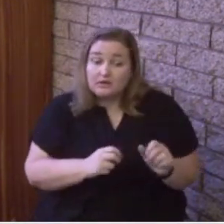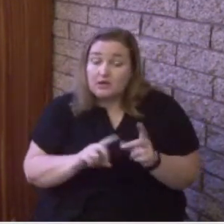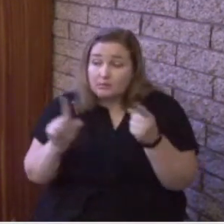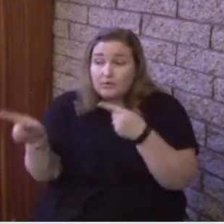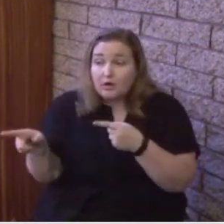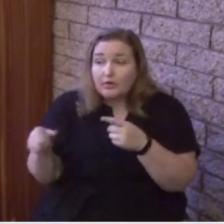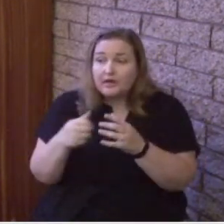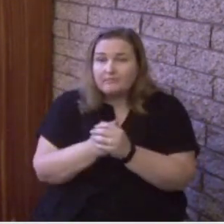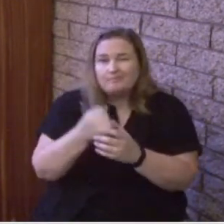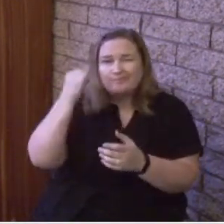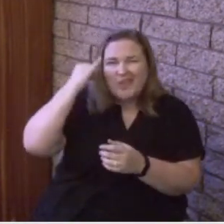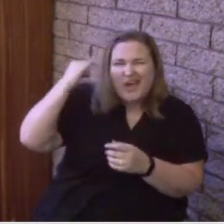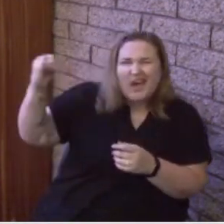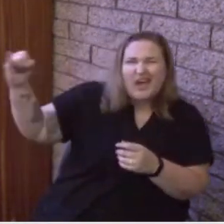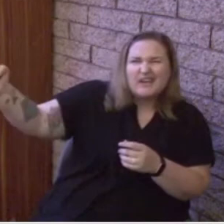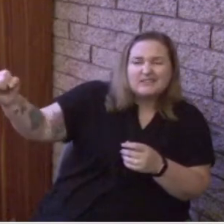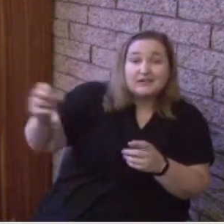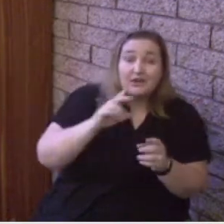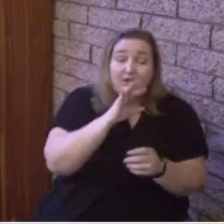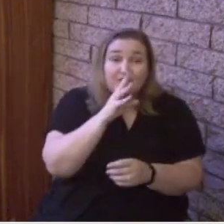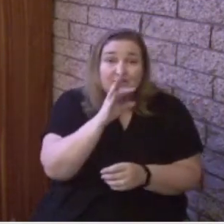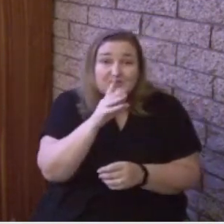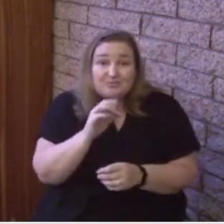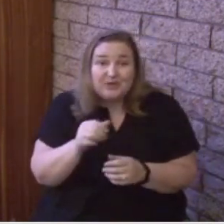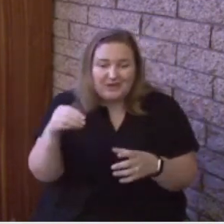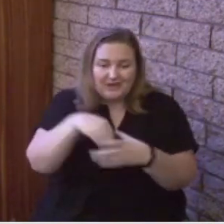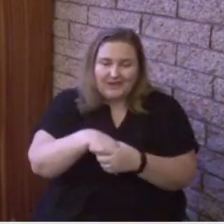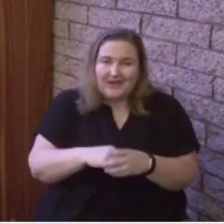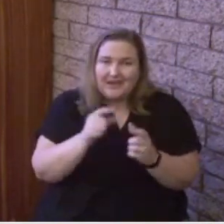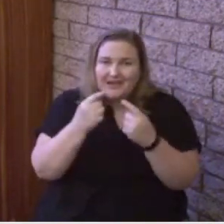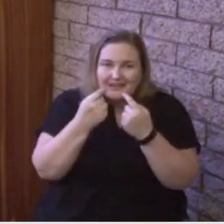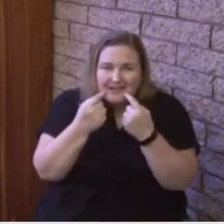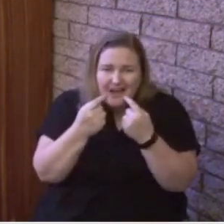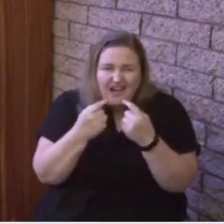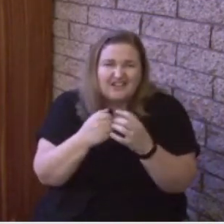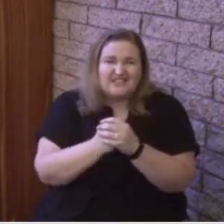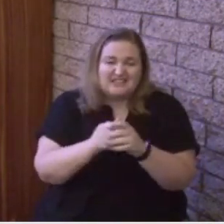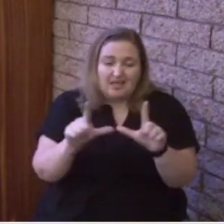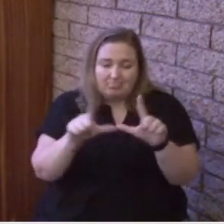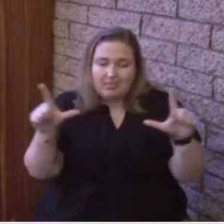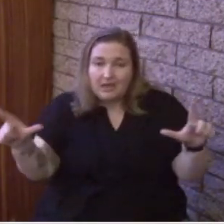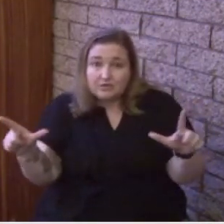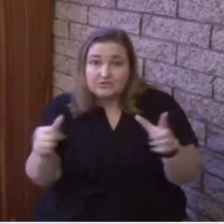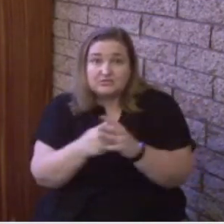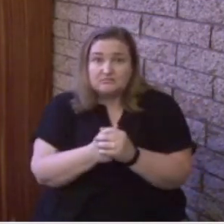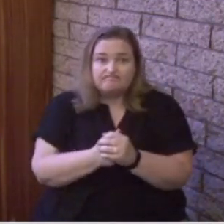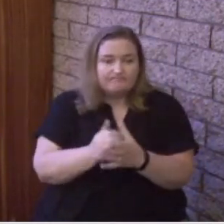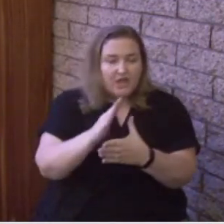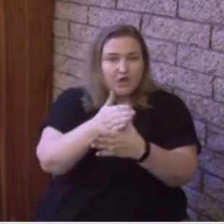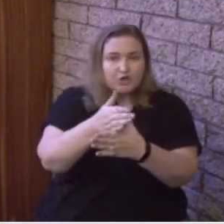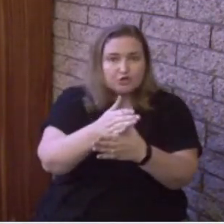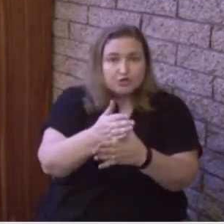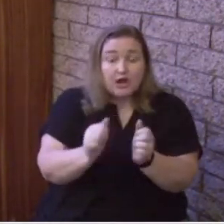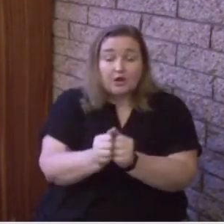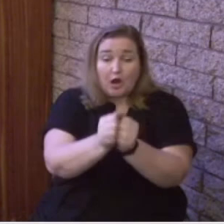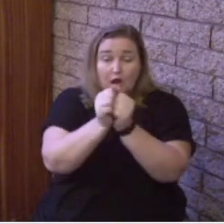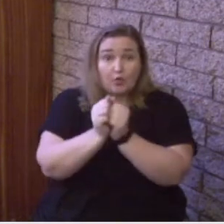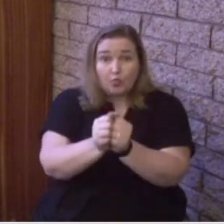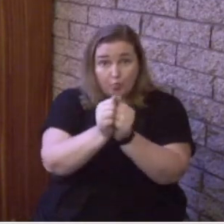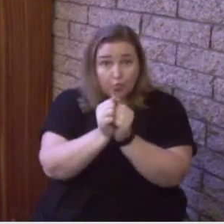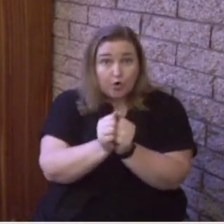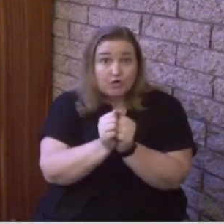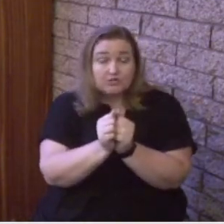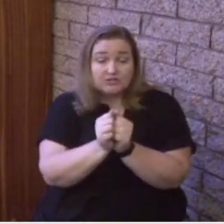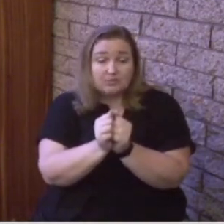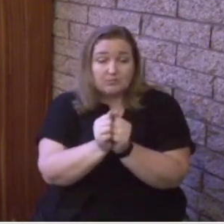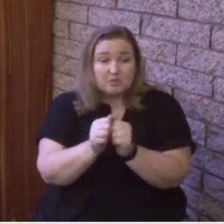tongues, what it says is they went out from that place and they each began to share and worship in maybe